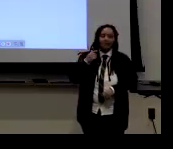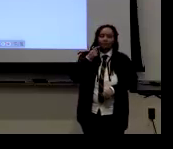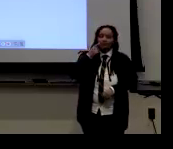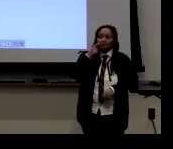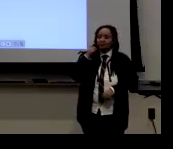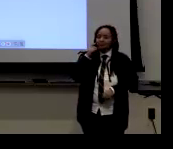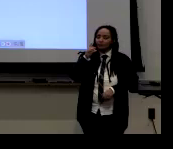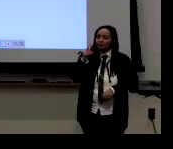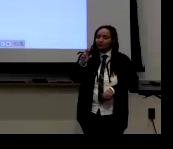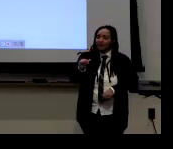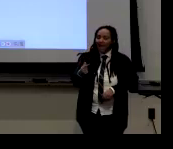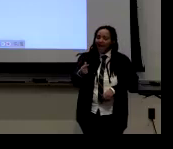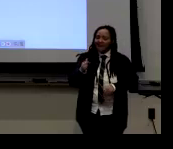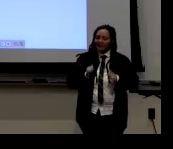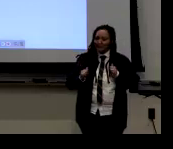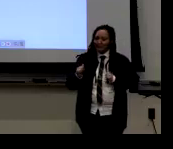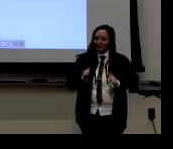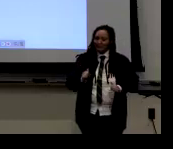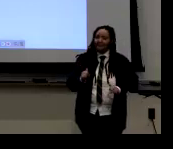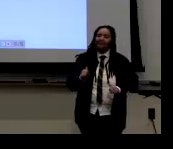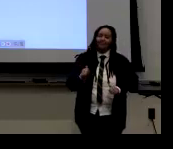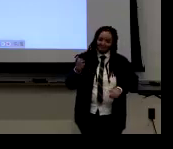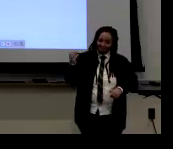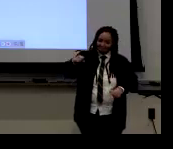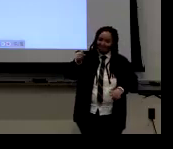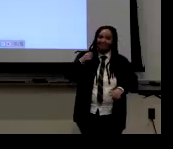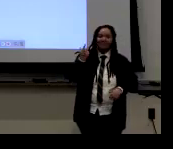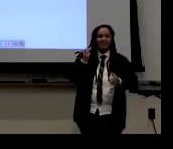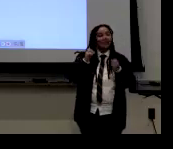happens in their drag shows.